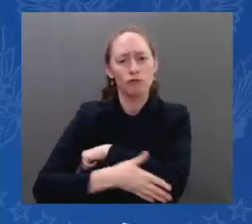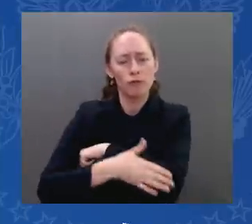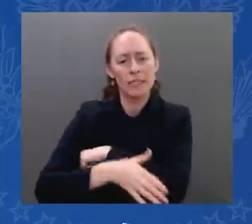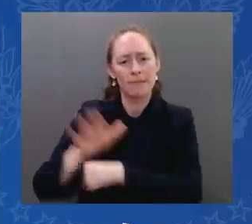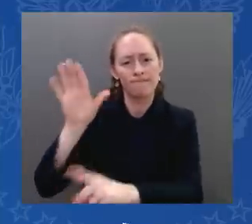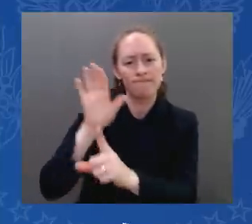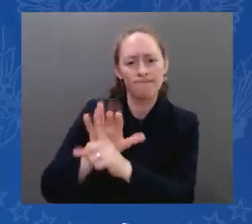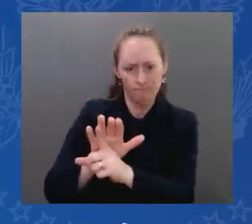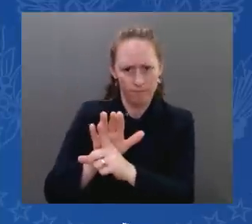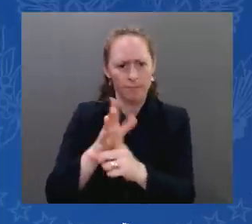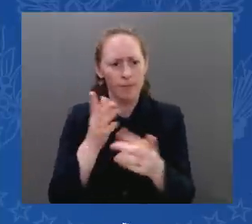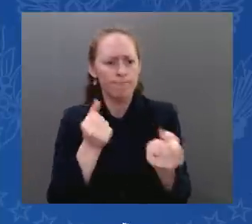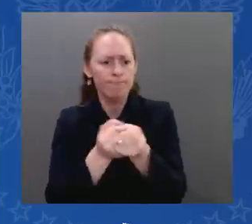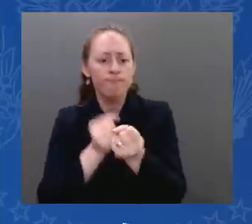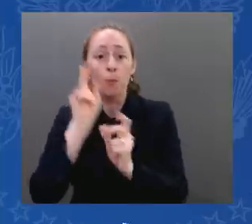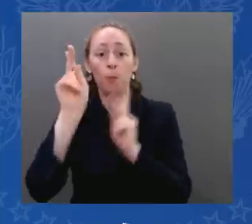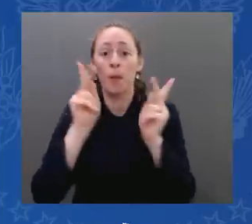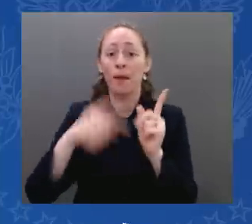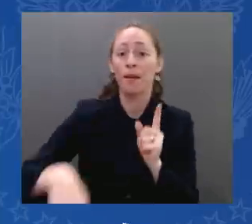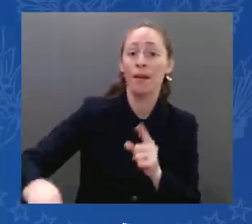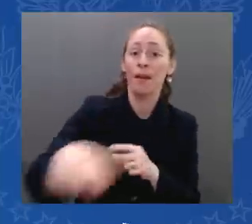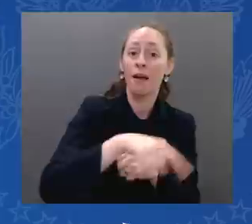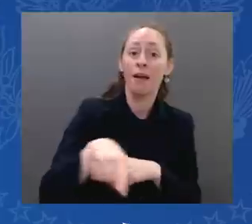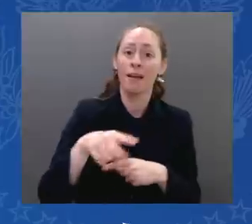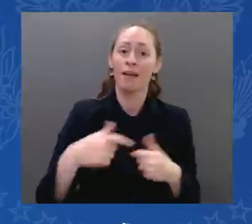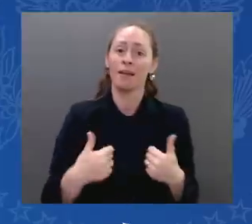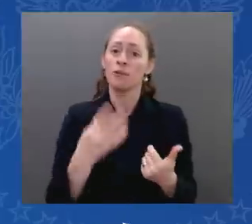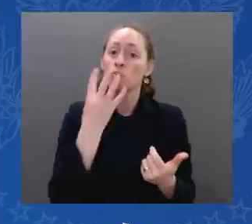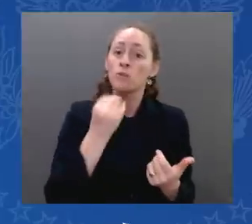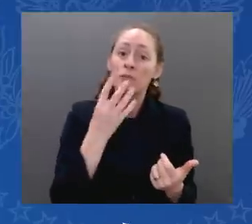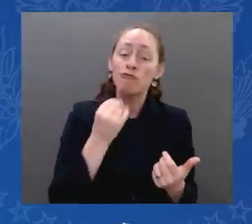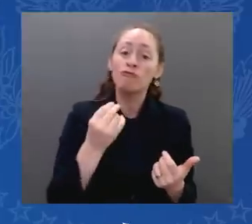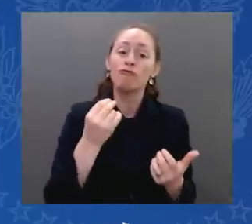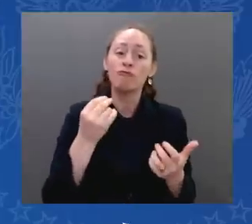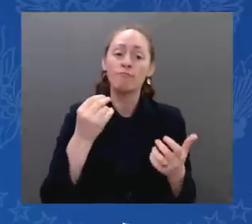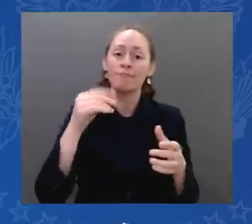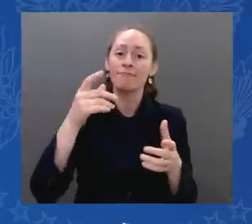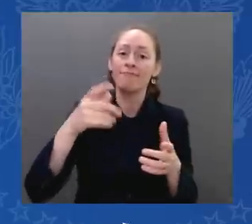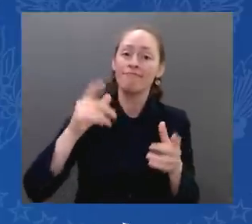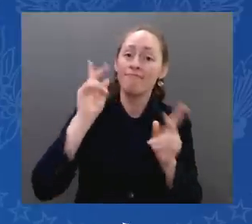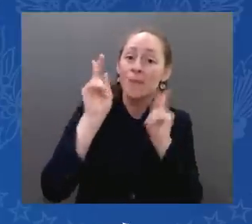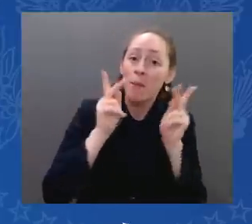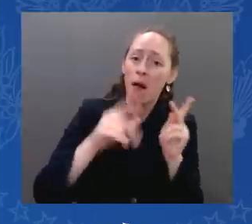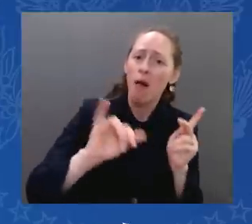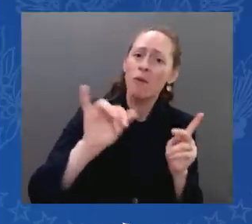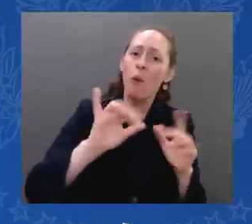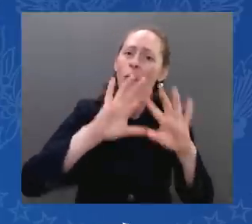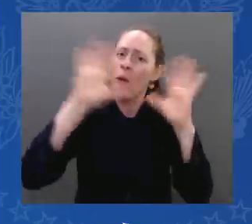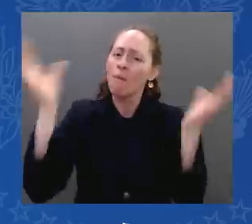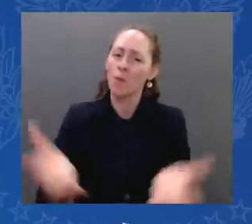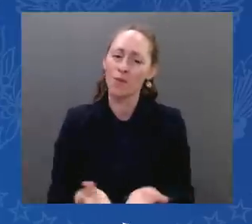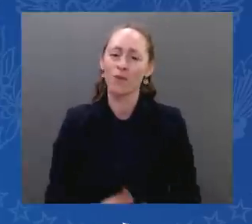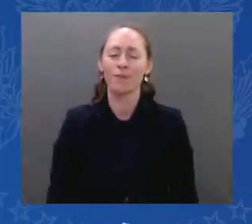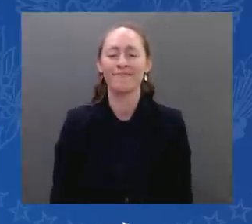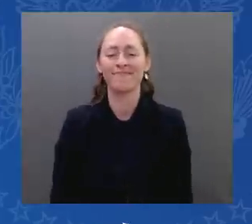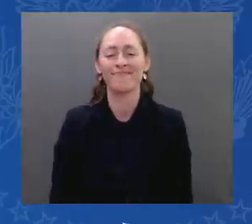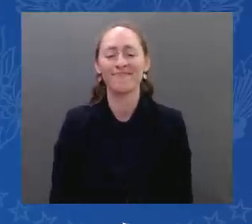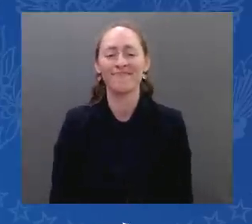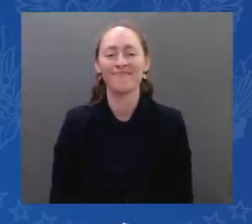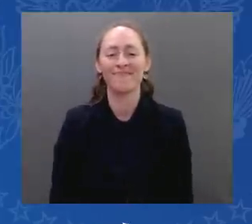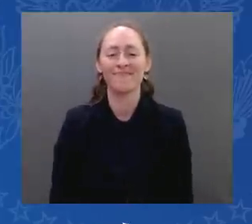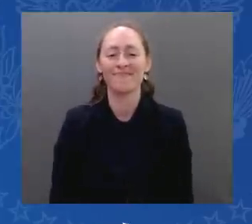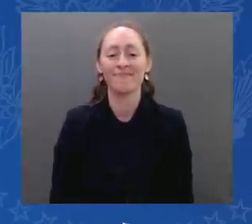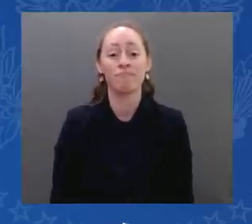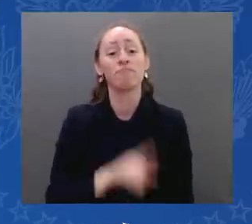And the best way to achieve that remains a two-state solution for two people, both of them who have deep and ancient roots in this